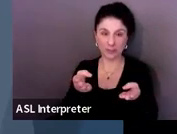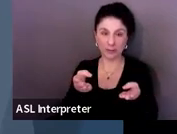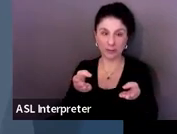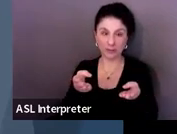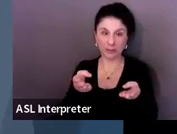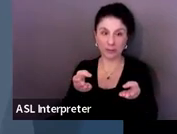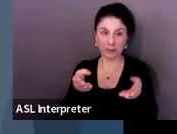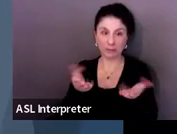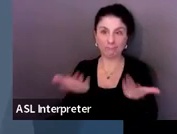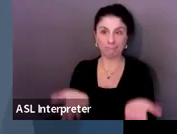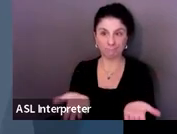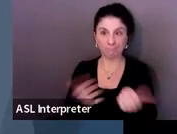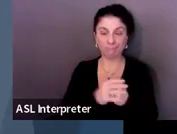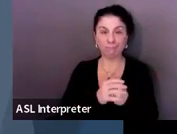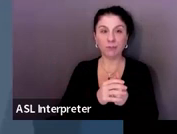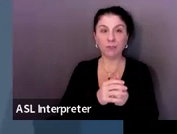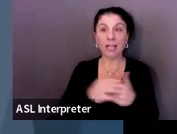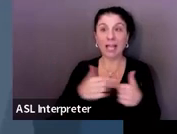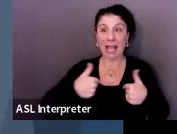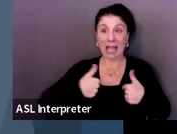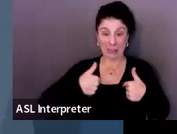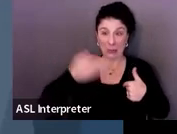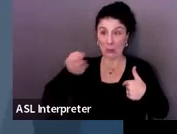they have to be invited by you.